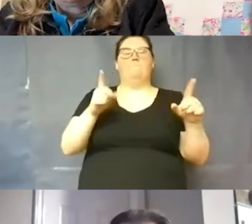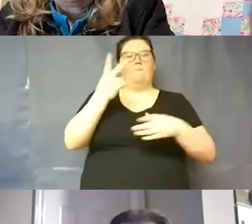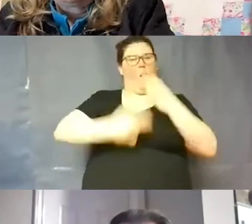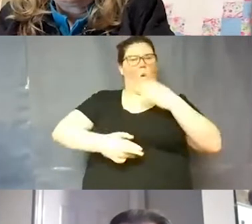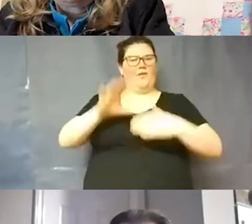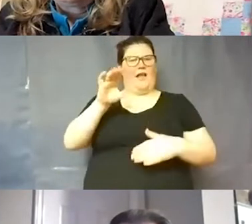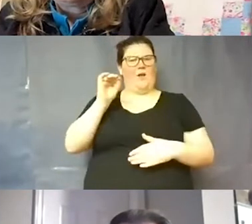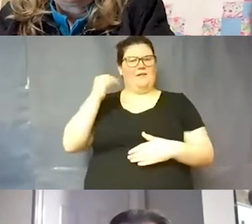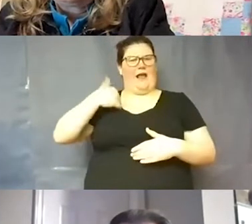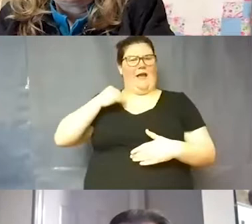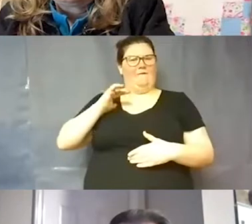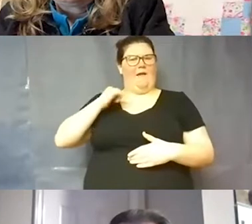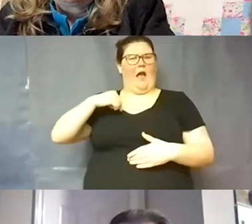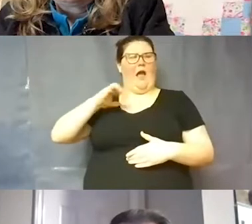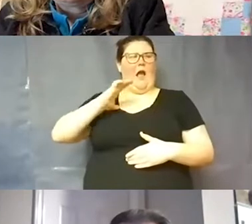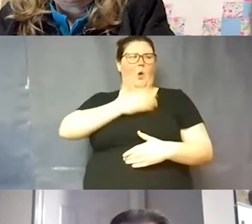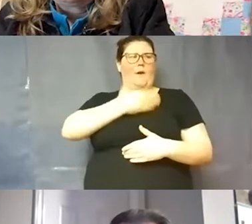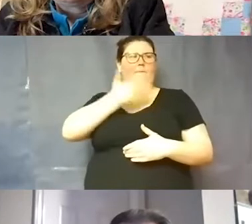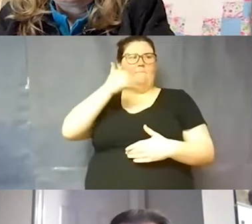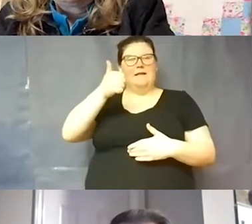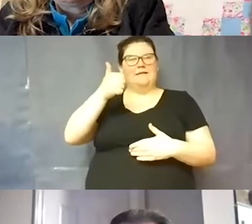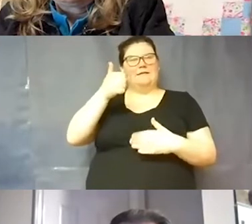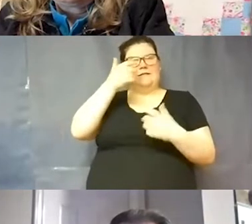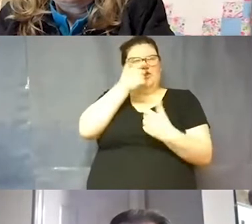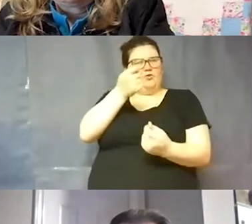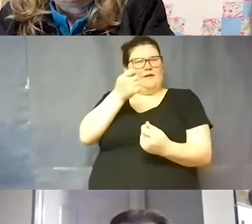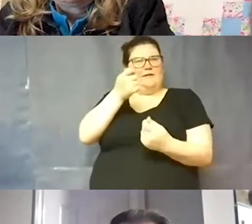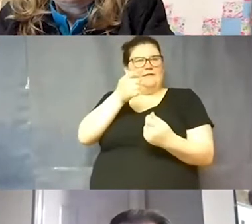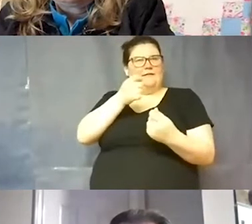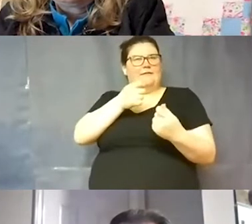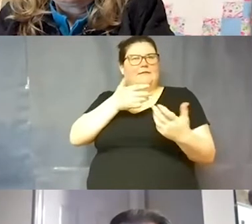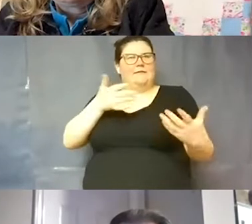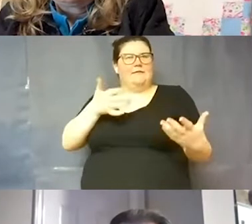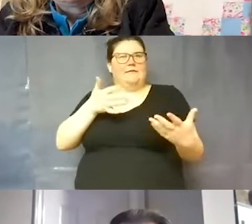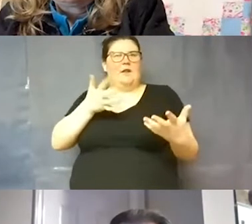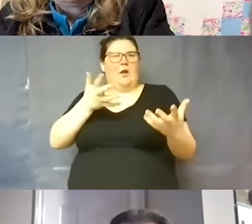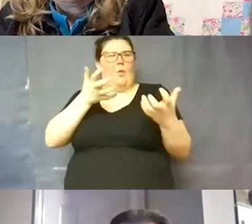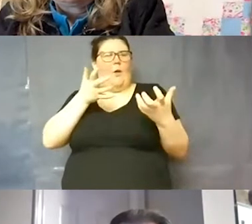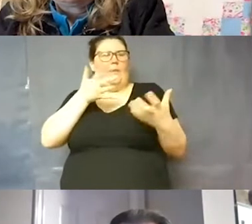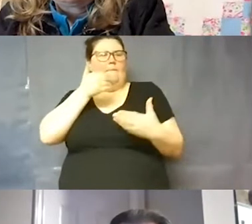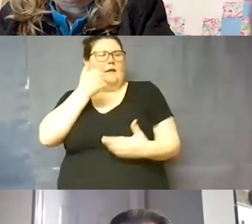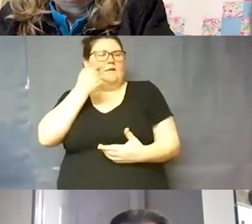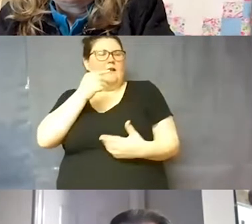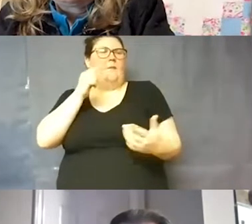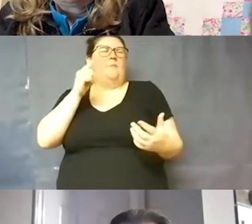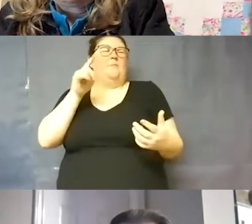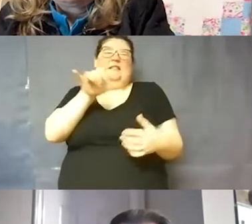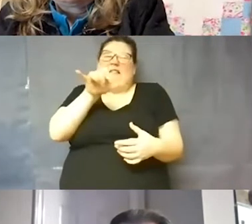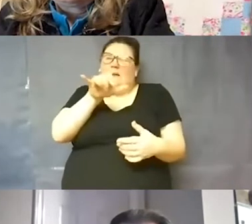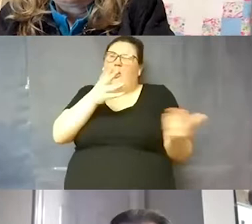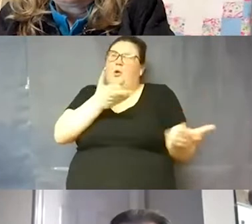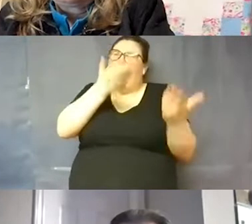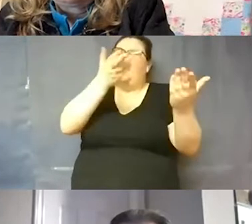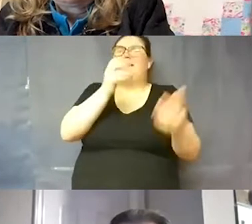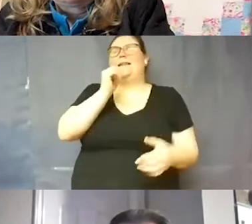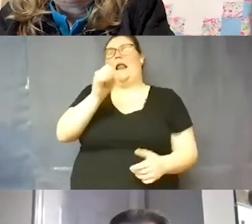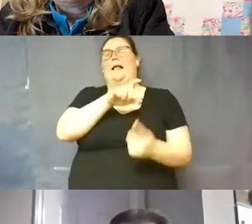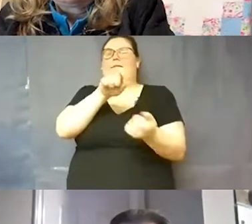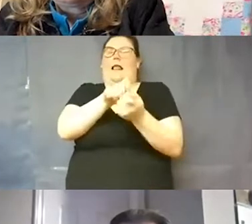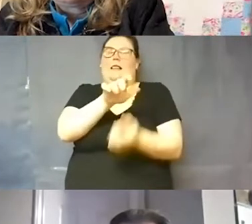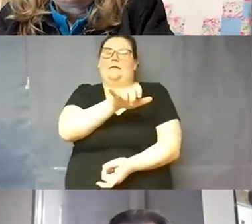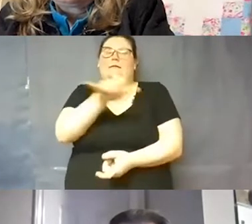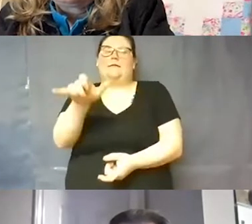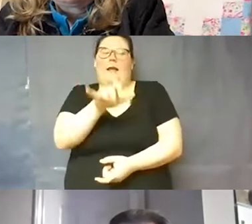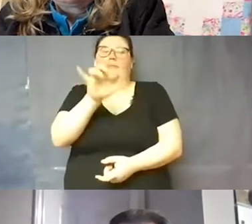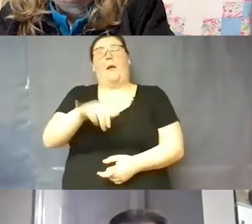have our best interest at heart they both um have they have similar recommendations they're not exactly the same it would be so much easier